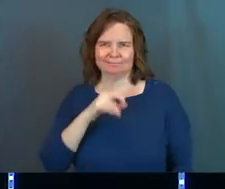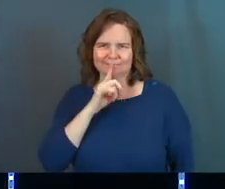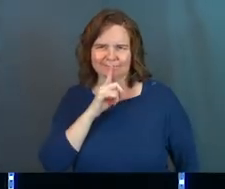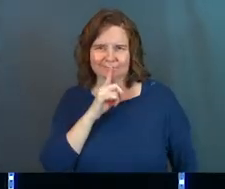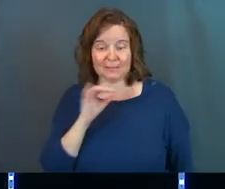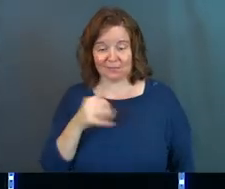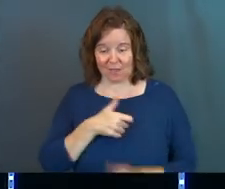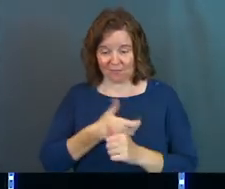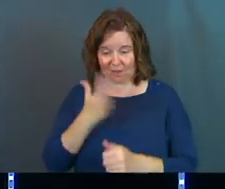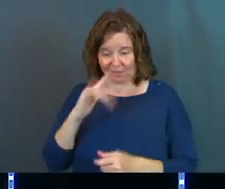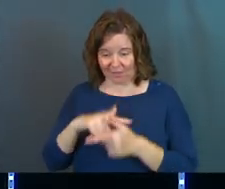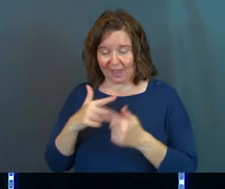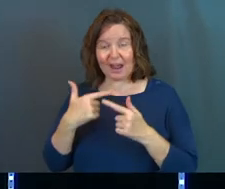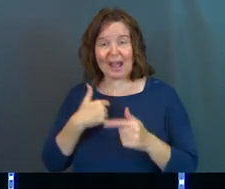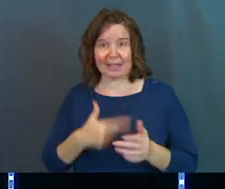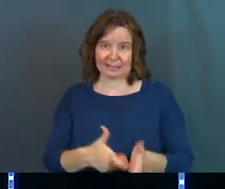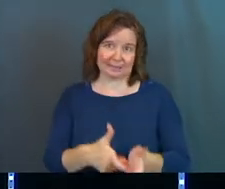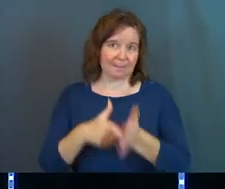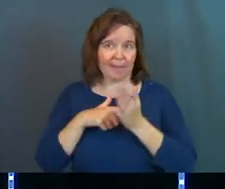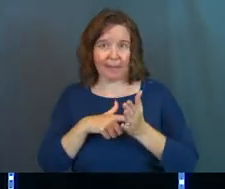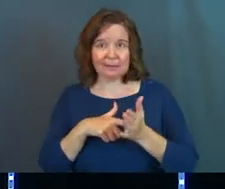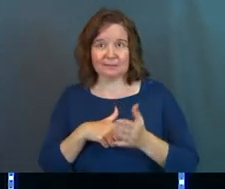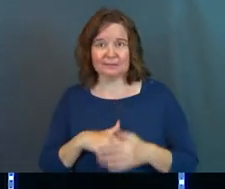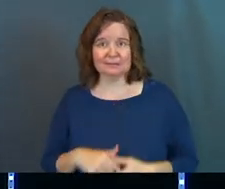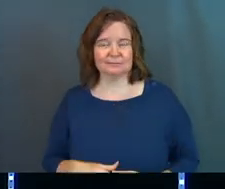If I follow God, then I can demand.